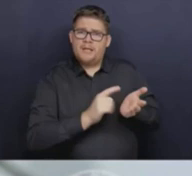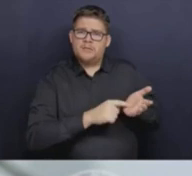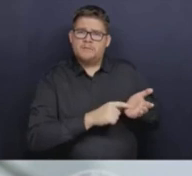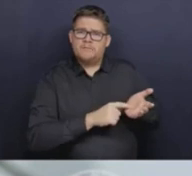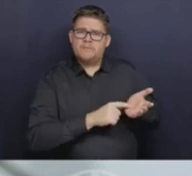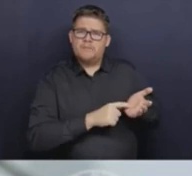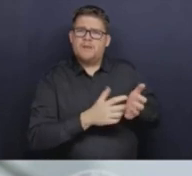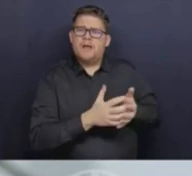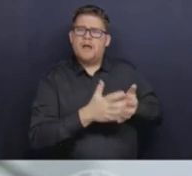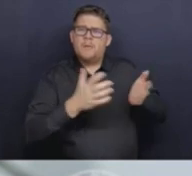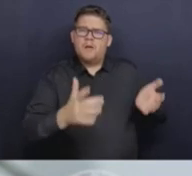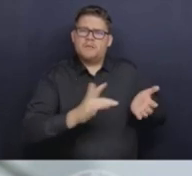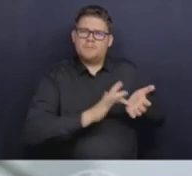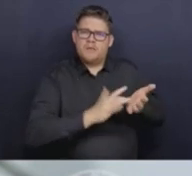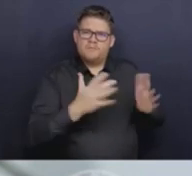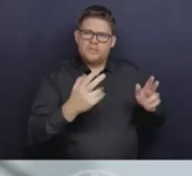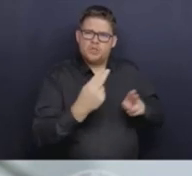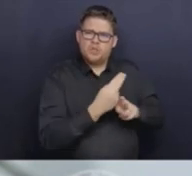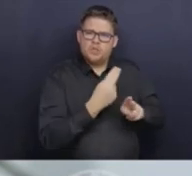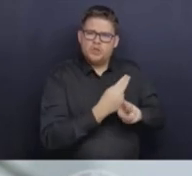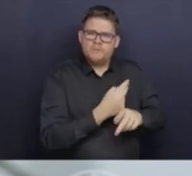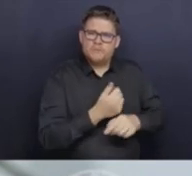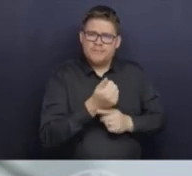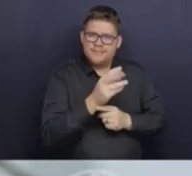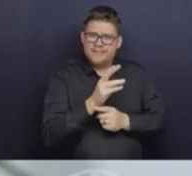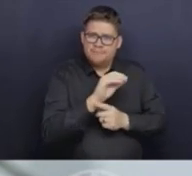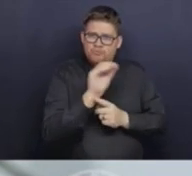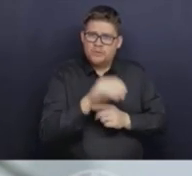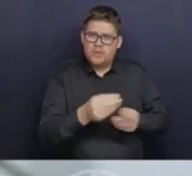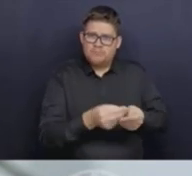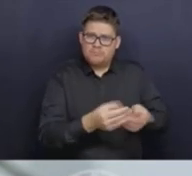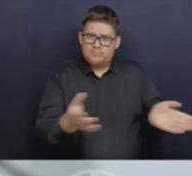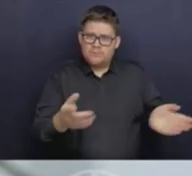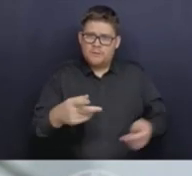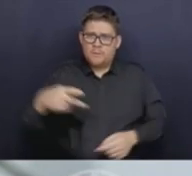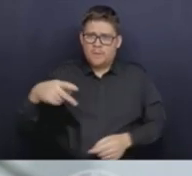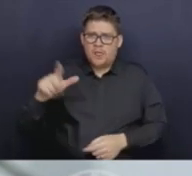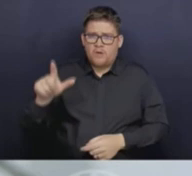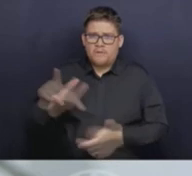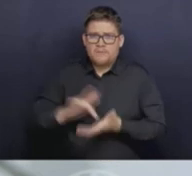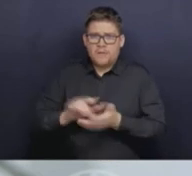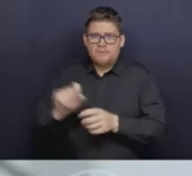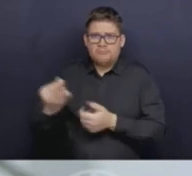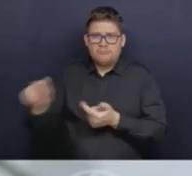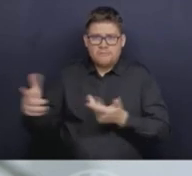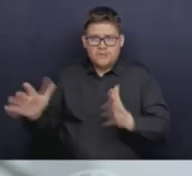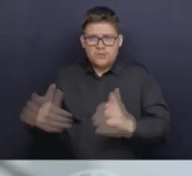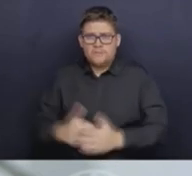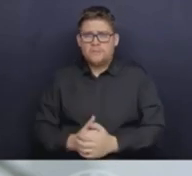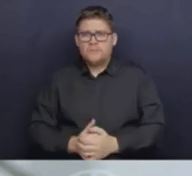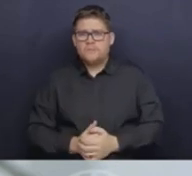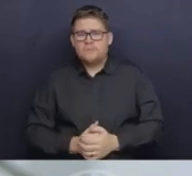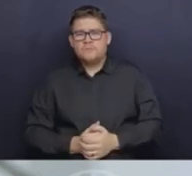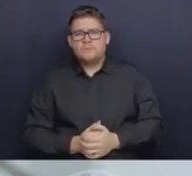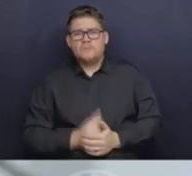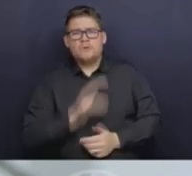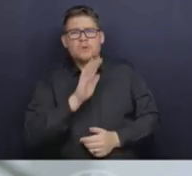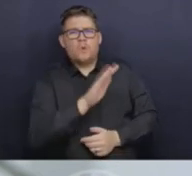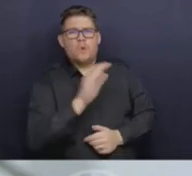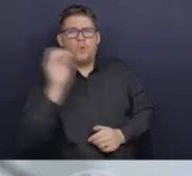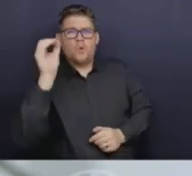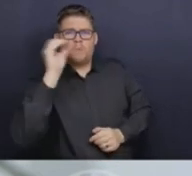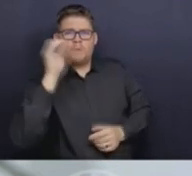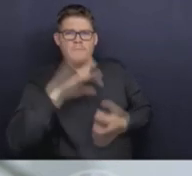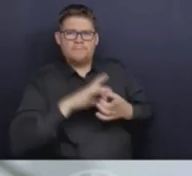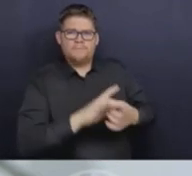far. It's still around 16 persons. And what are your thoughts about letting it be prescribed by pharmacists,